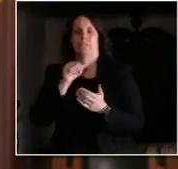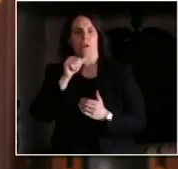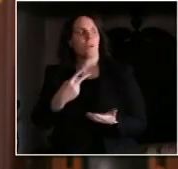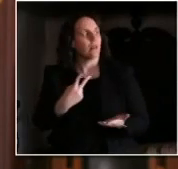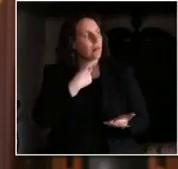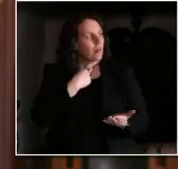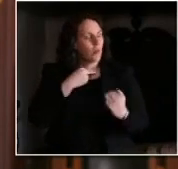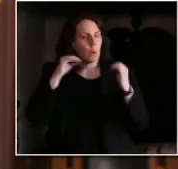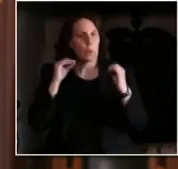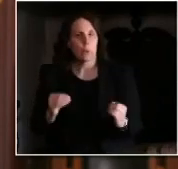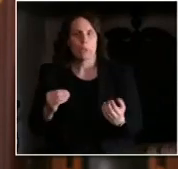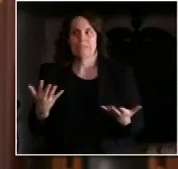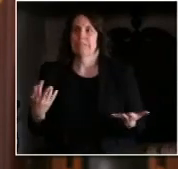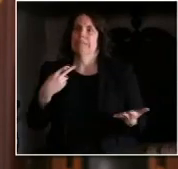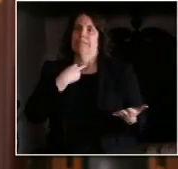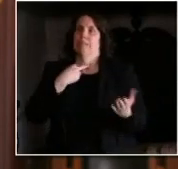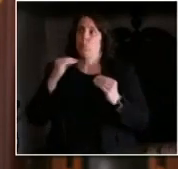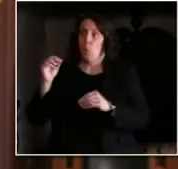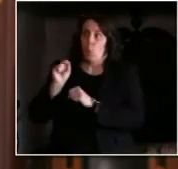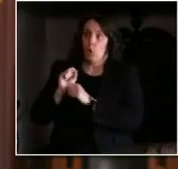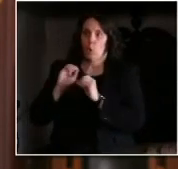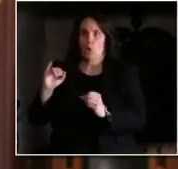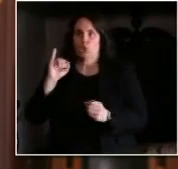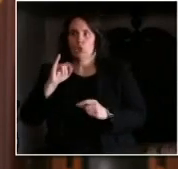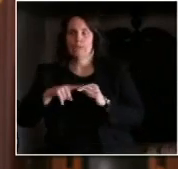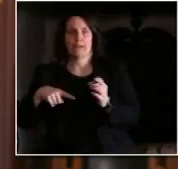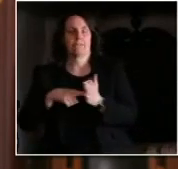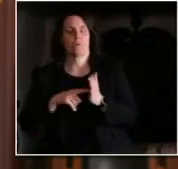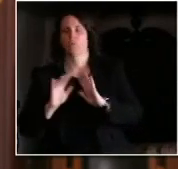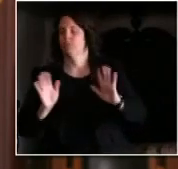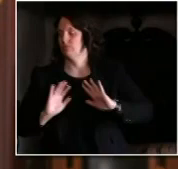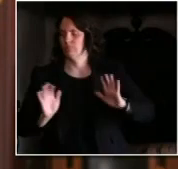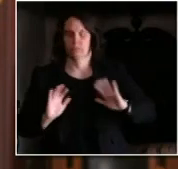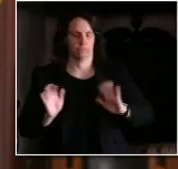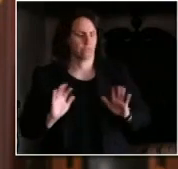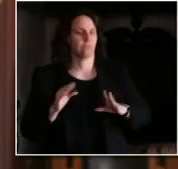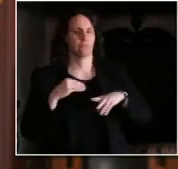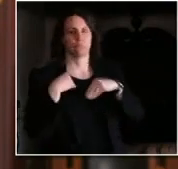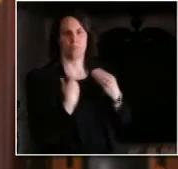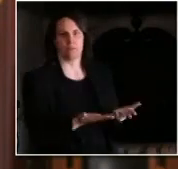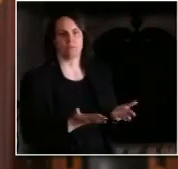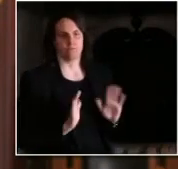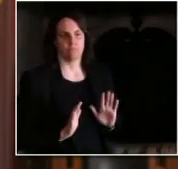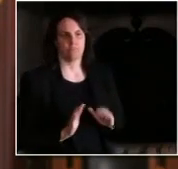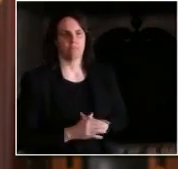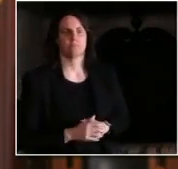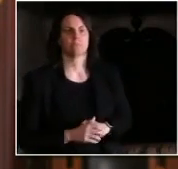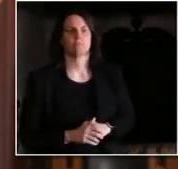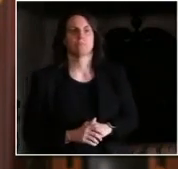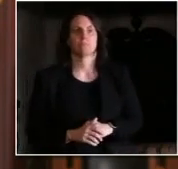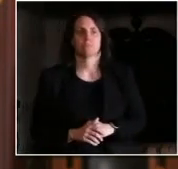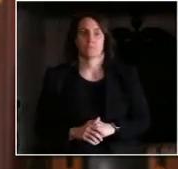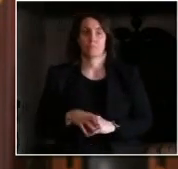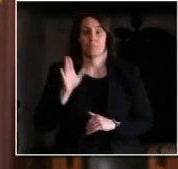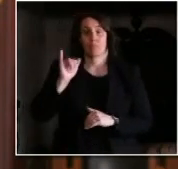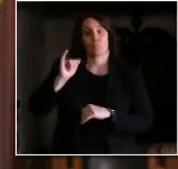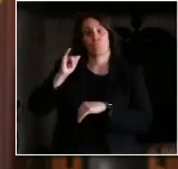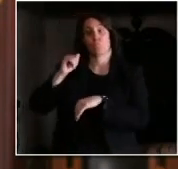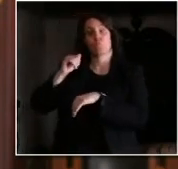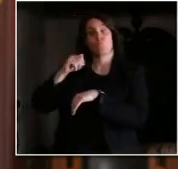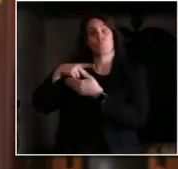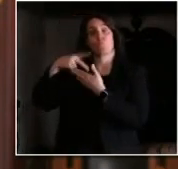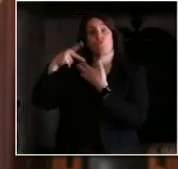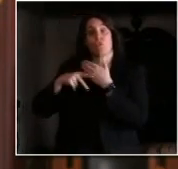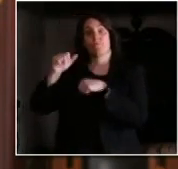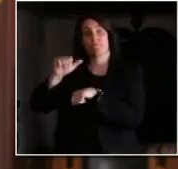we will continue to bulk up resilient Wisconsin to make sure that we are responding to needs